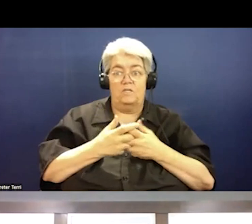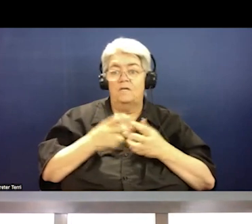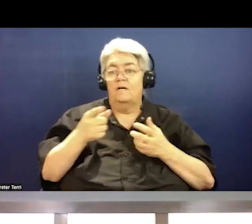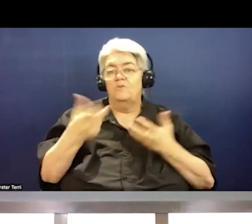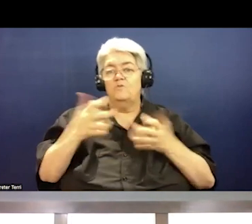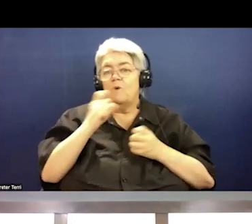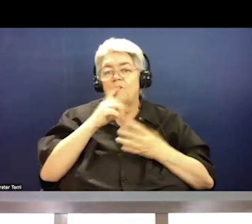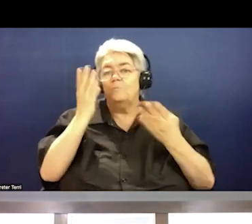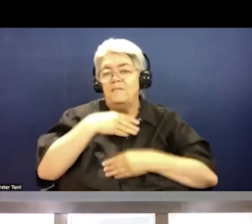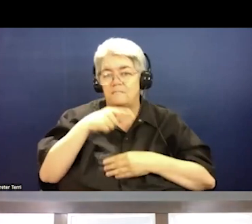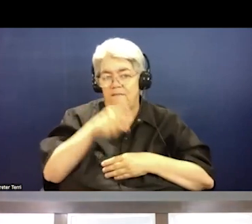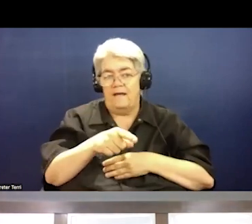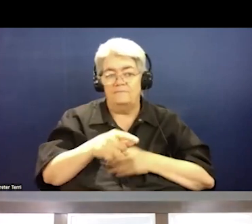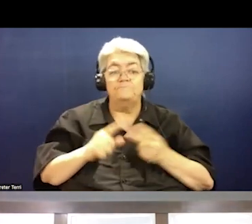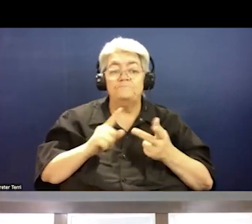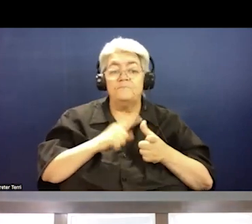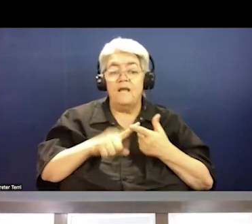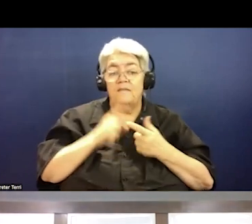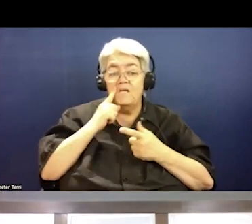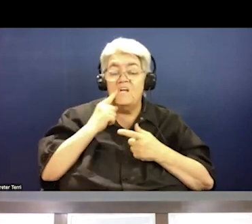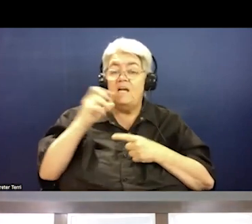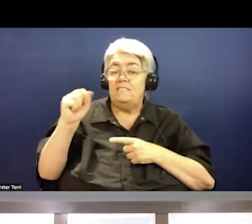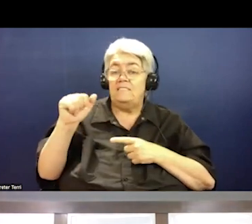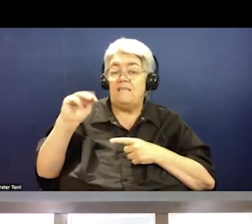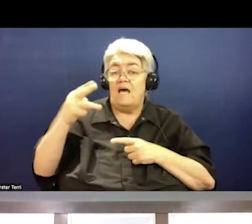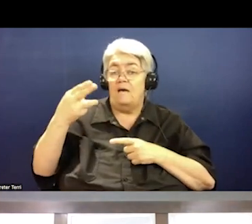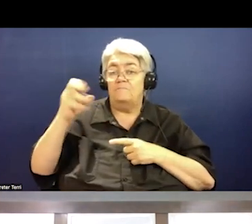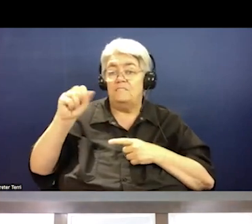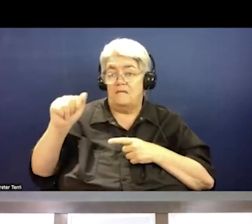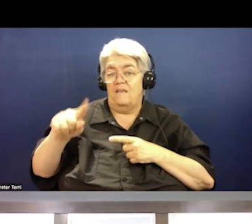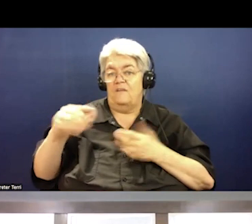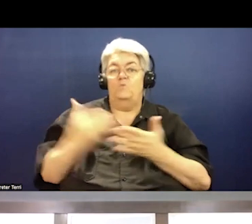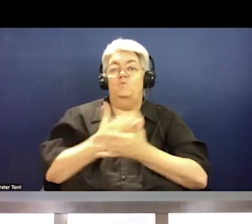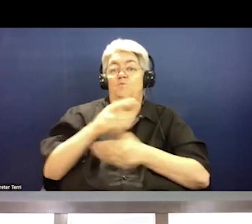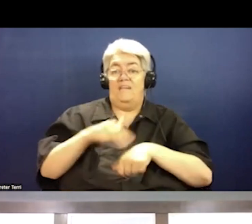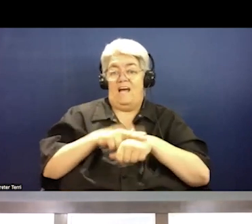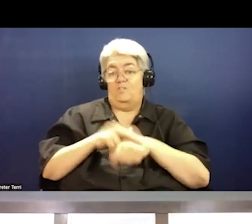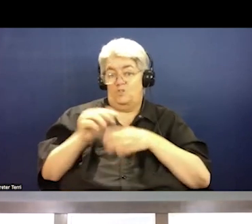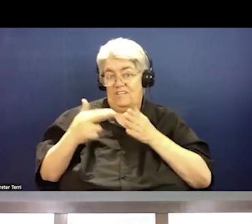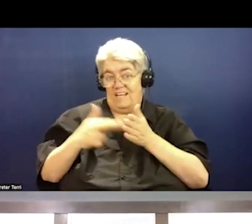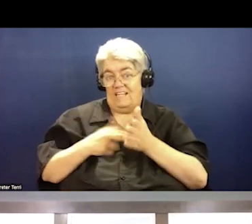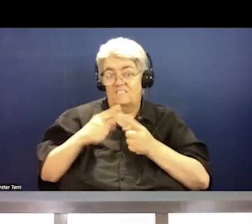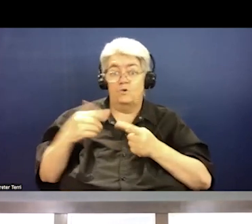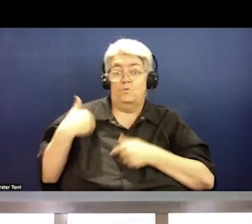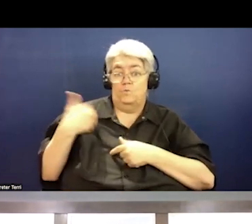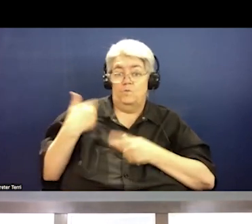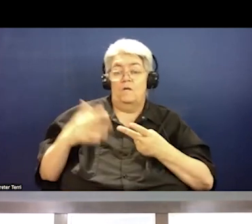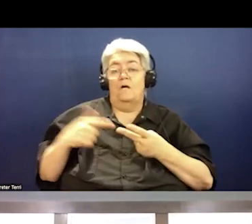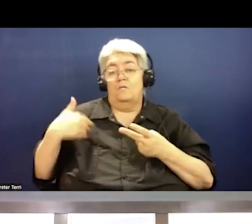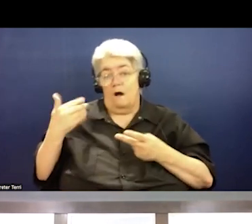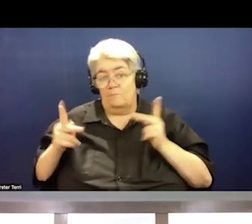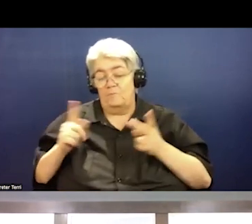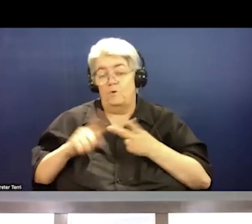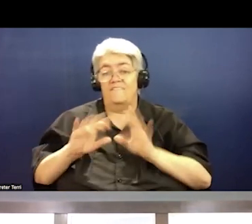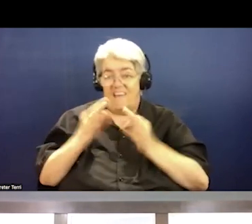miss. And then we have SAMHSA's new national guidelines for youth, young people, and families. children,